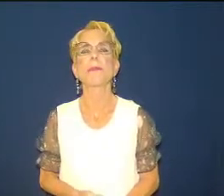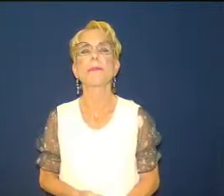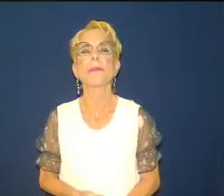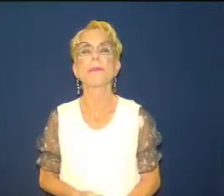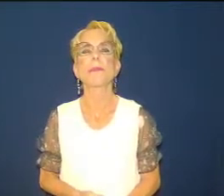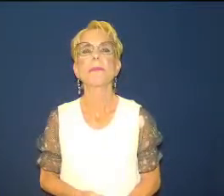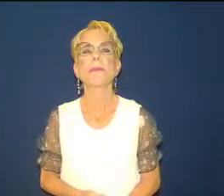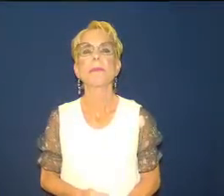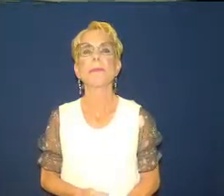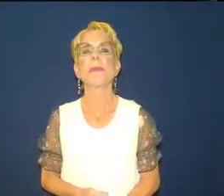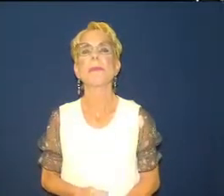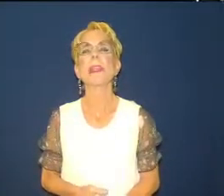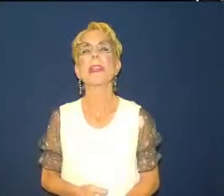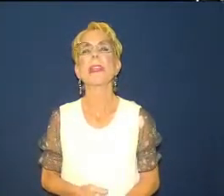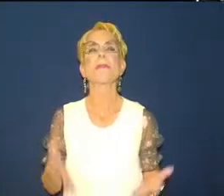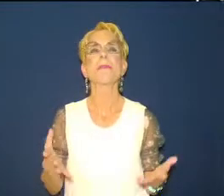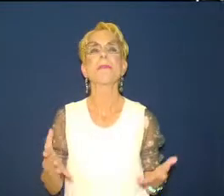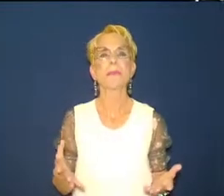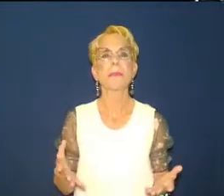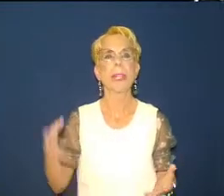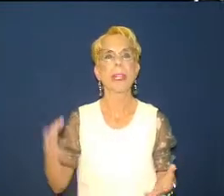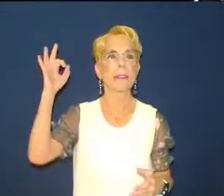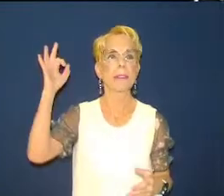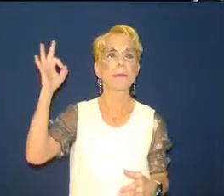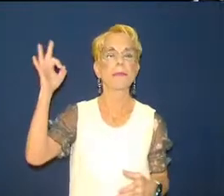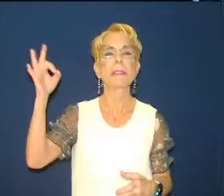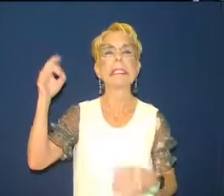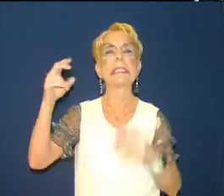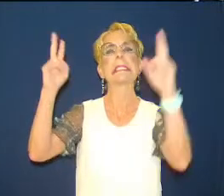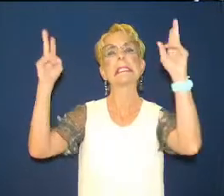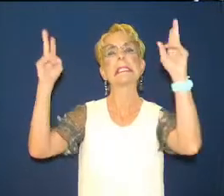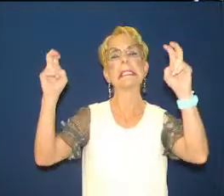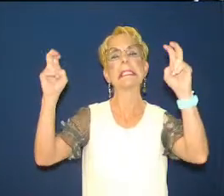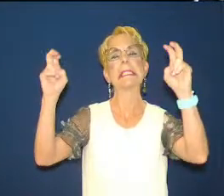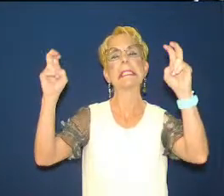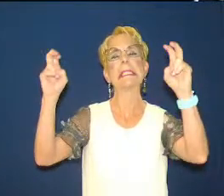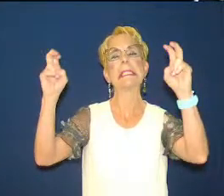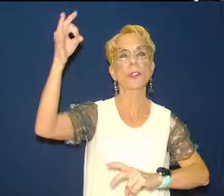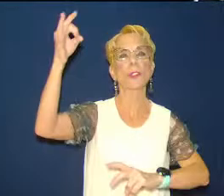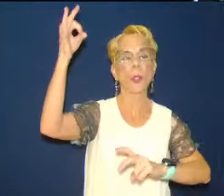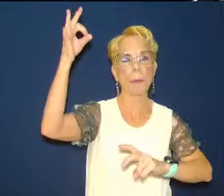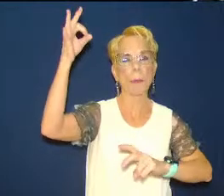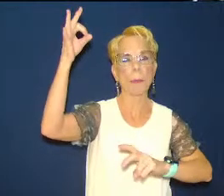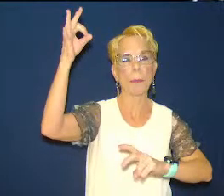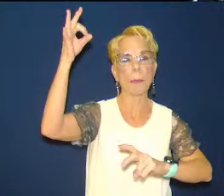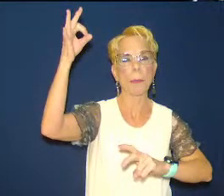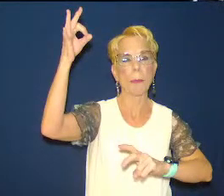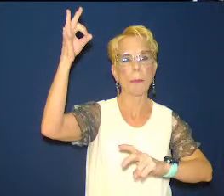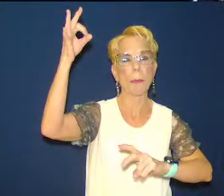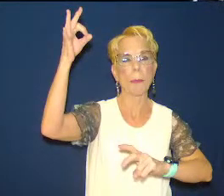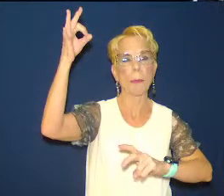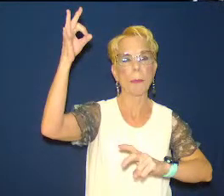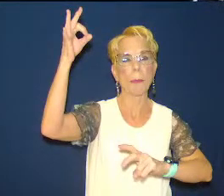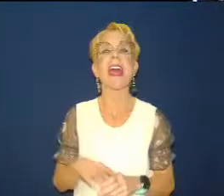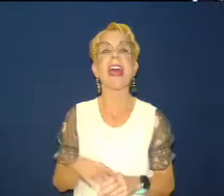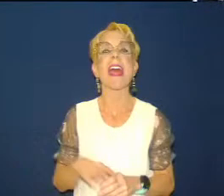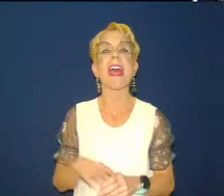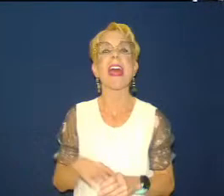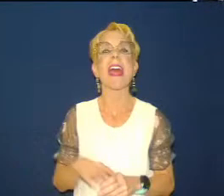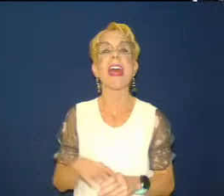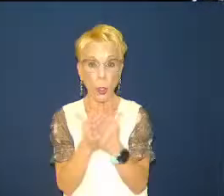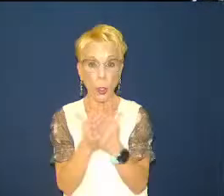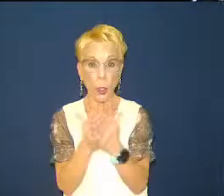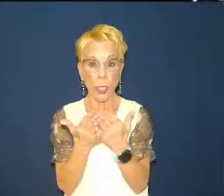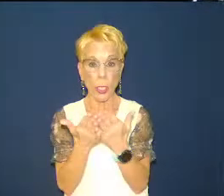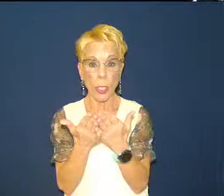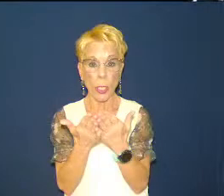dying church if you'll show that up the autopsy of a deceased church and the gentleman that wrote this book it's a great resource by the way